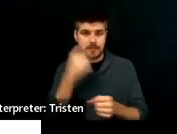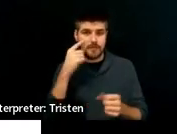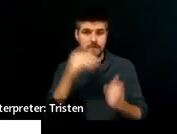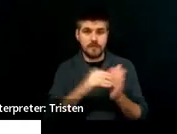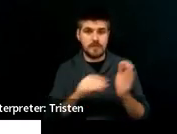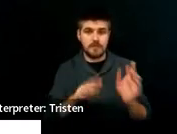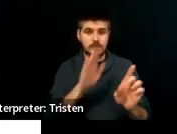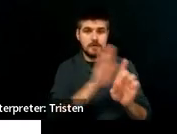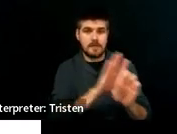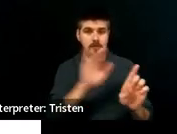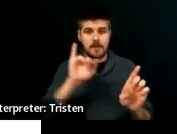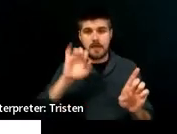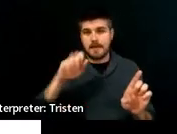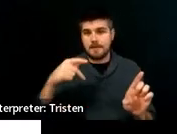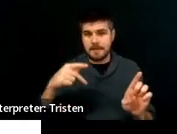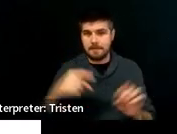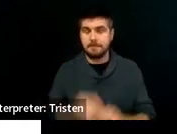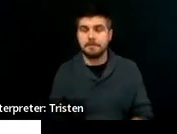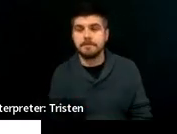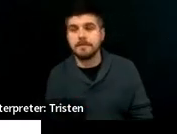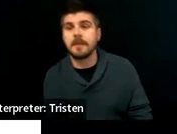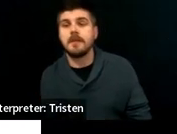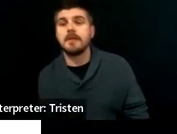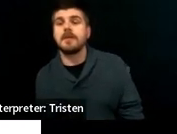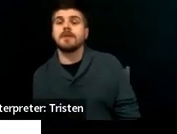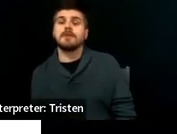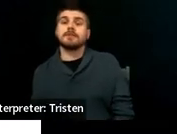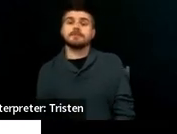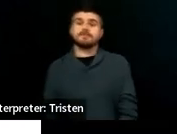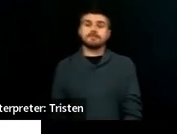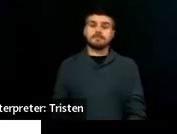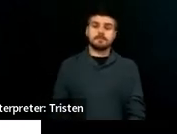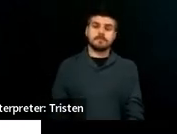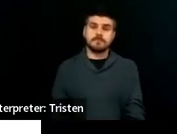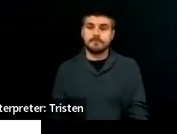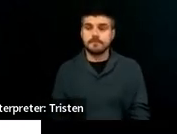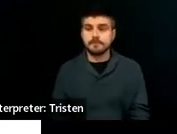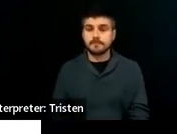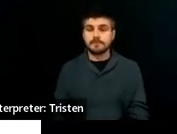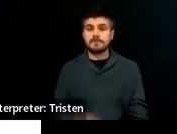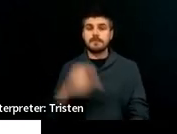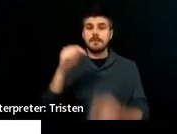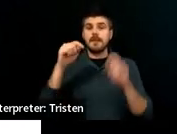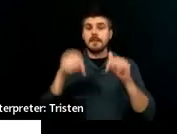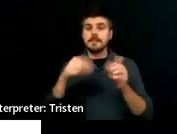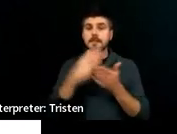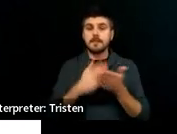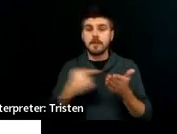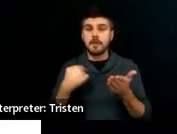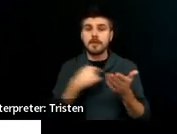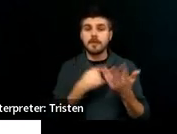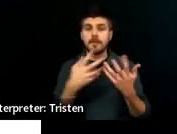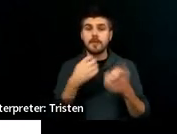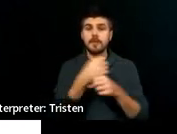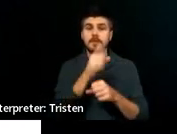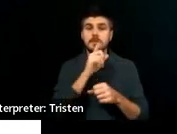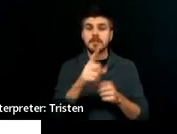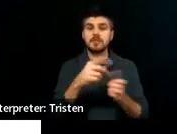IEP. So this is the part making sure that we highlight in the written notice